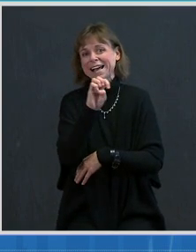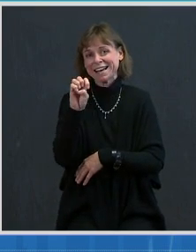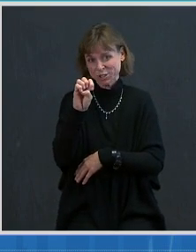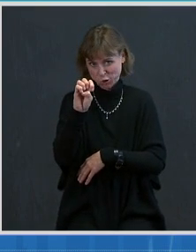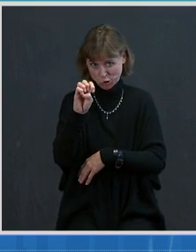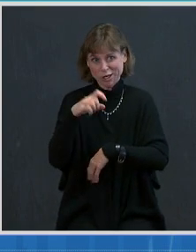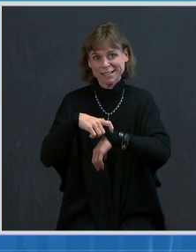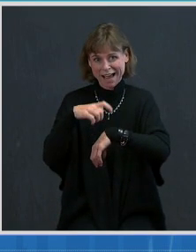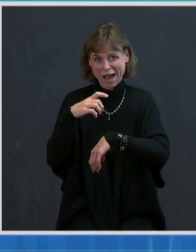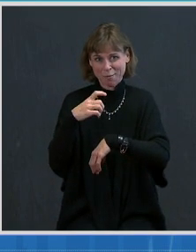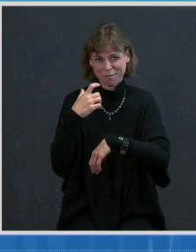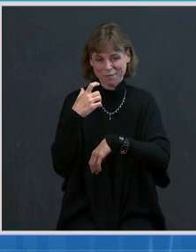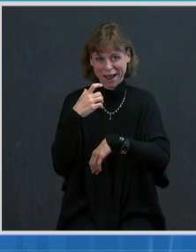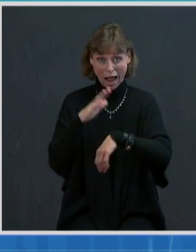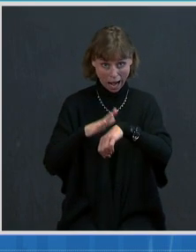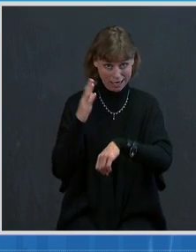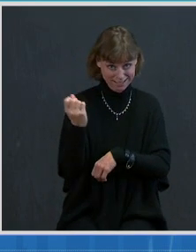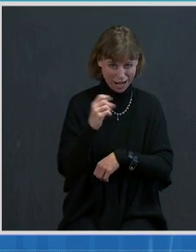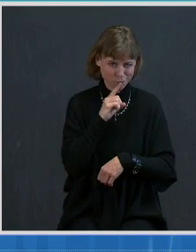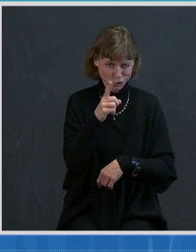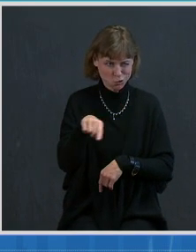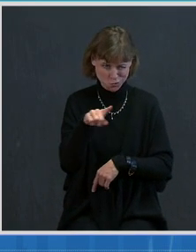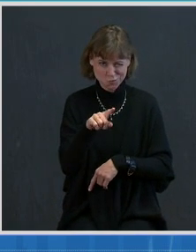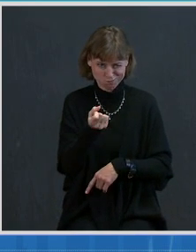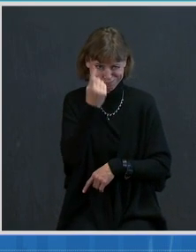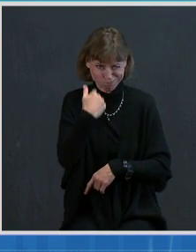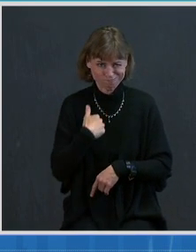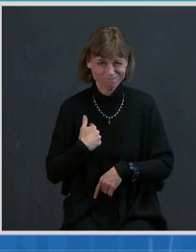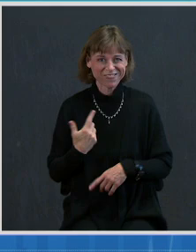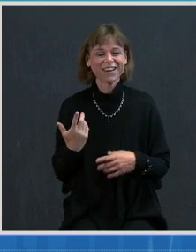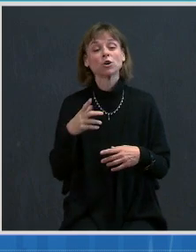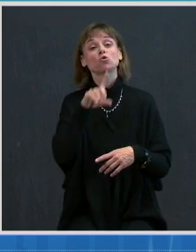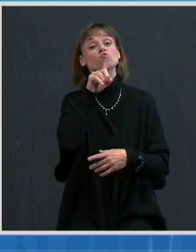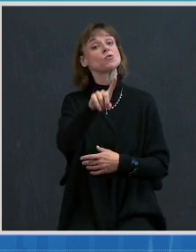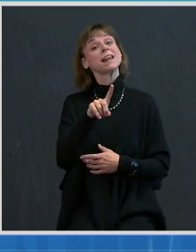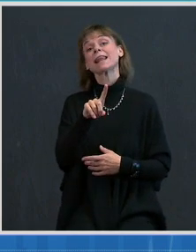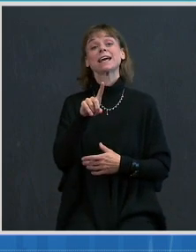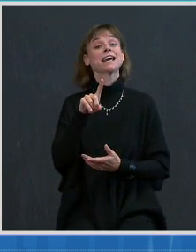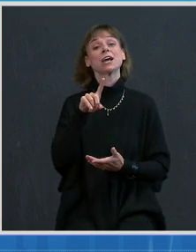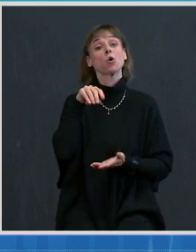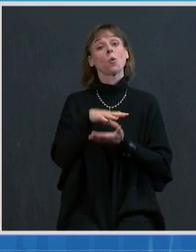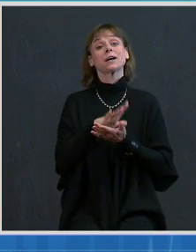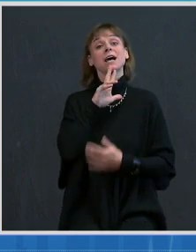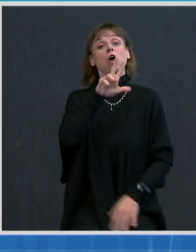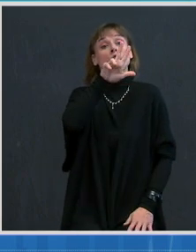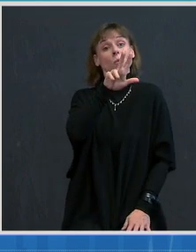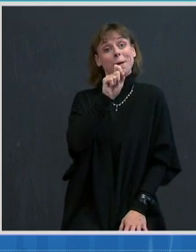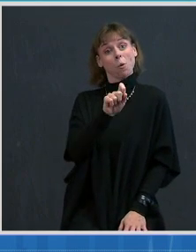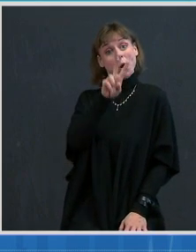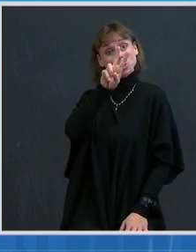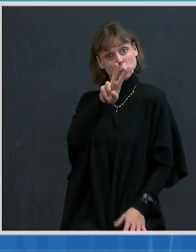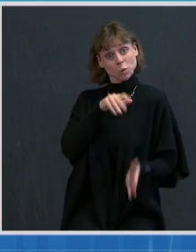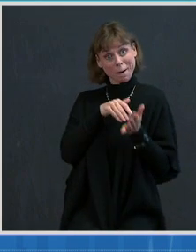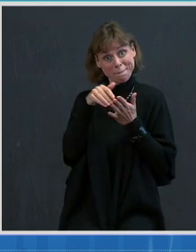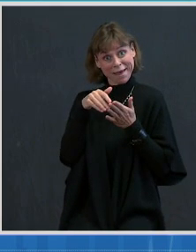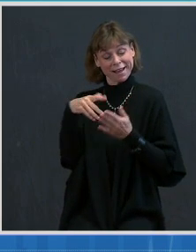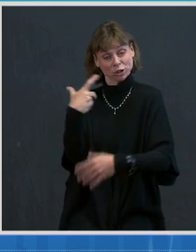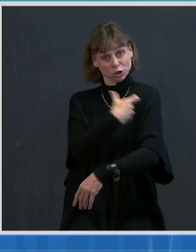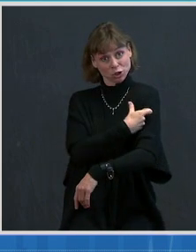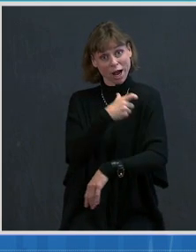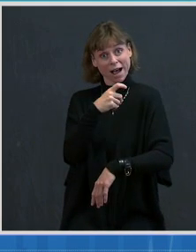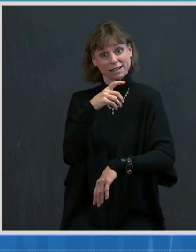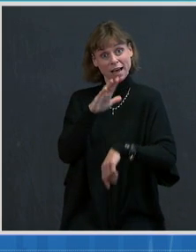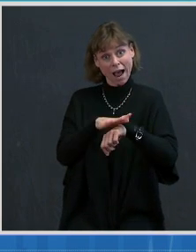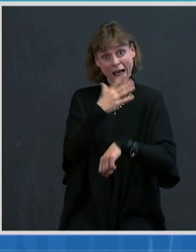I'm sure you're all following that. So, for the record, there were 3.2 million shots reported administered on Saturday and 2